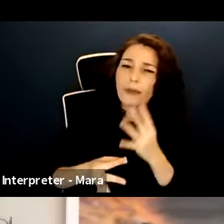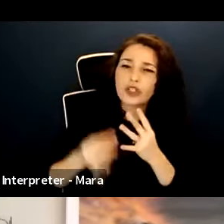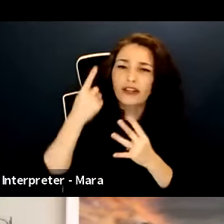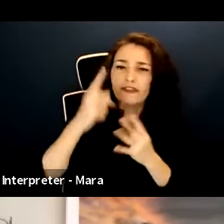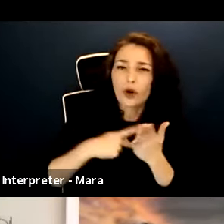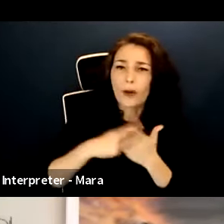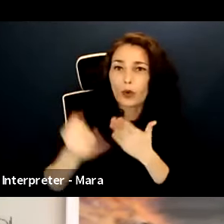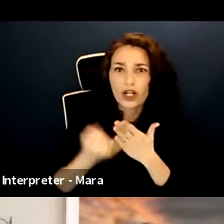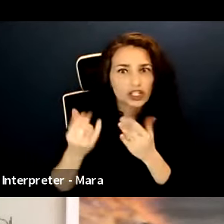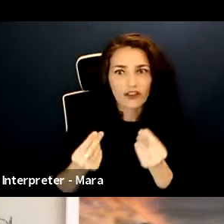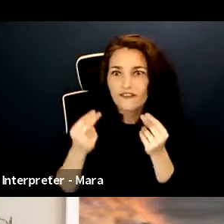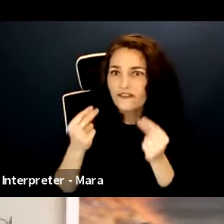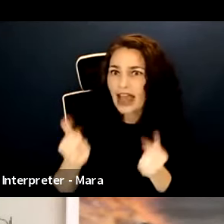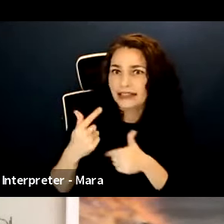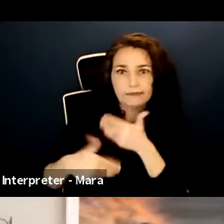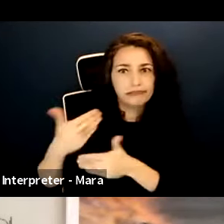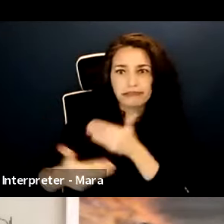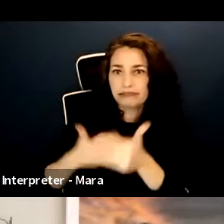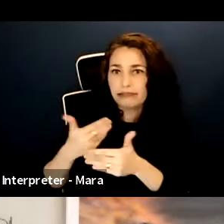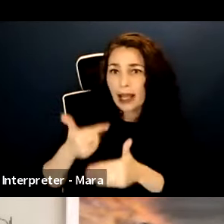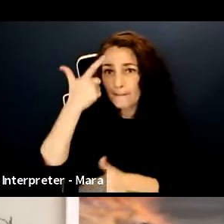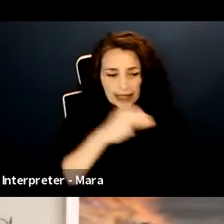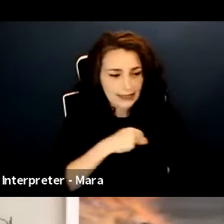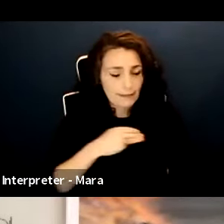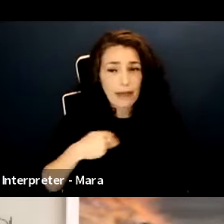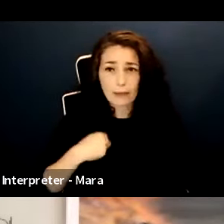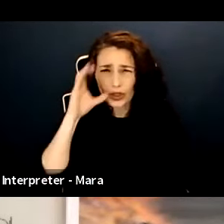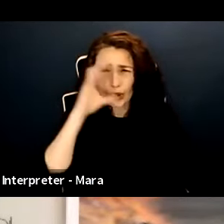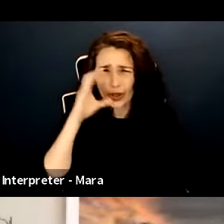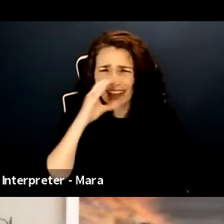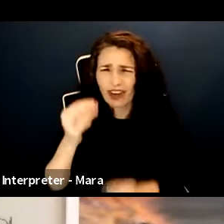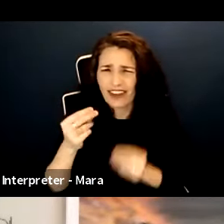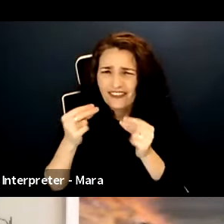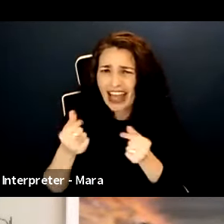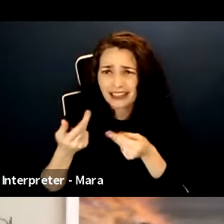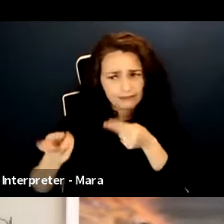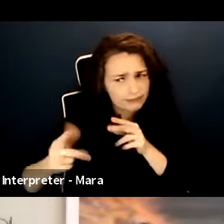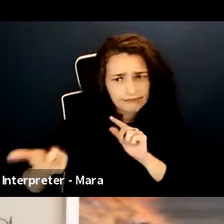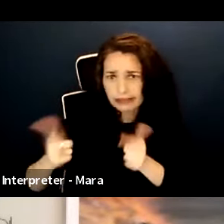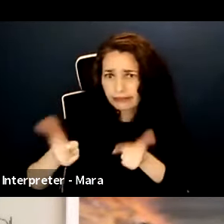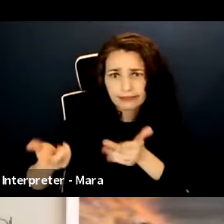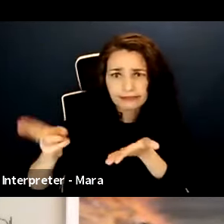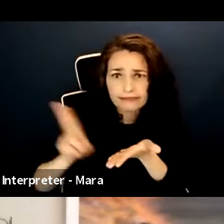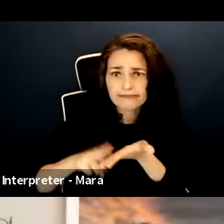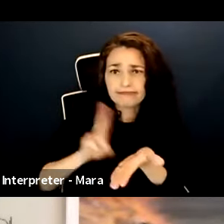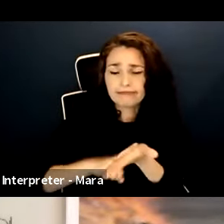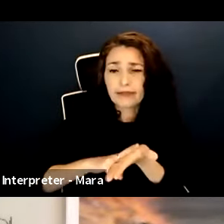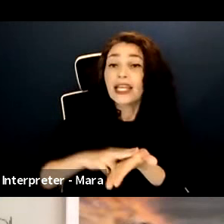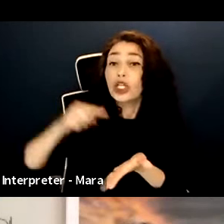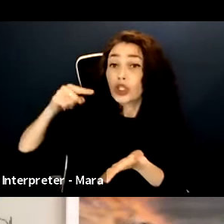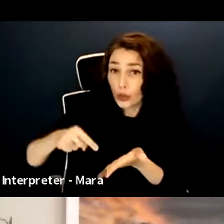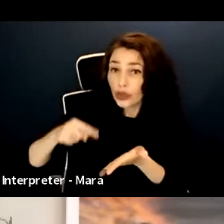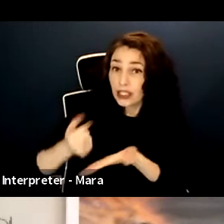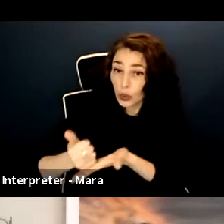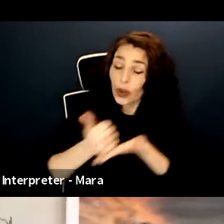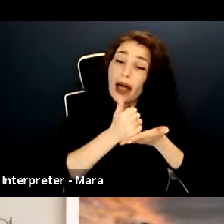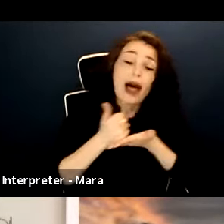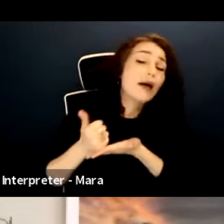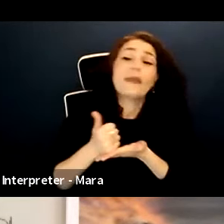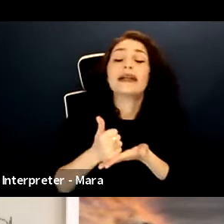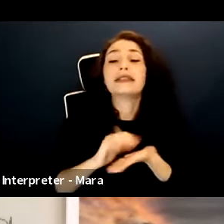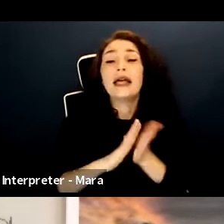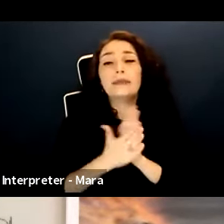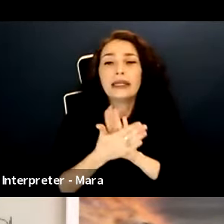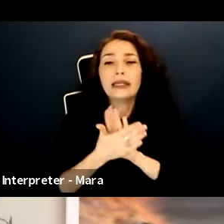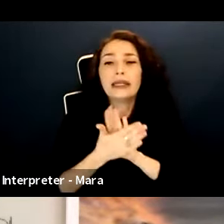turnaround. Members are looking for that fast turnaround. So this is another initiative designed to help us be nimble and responsive to the